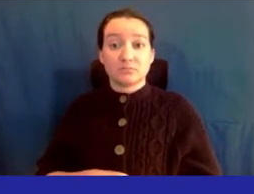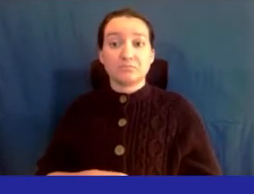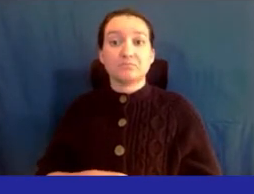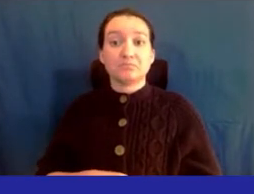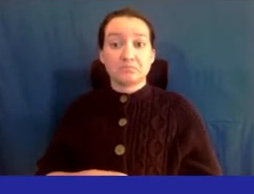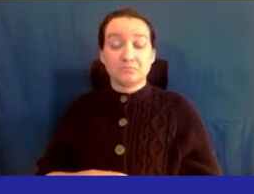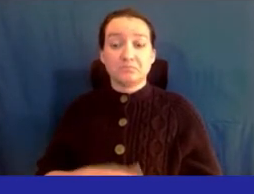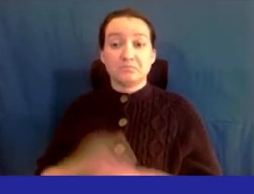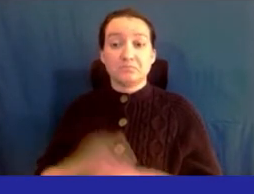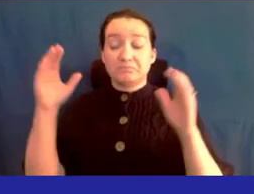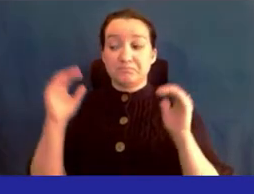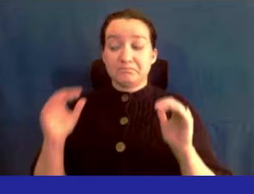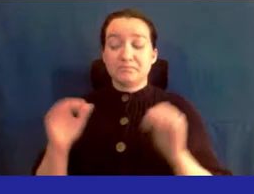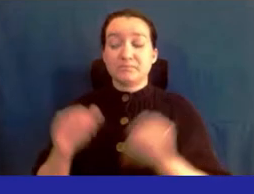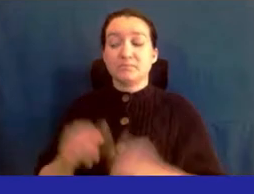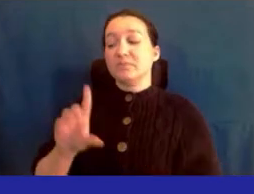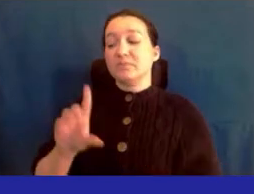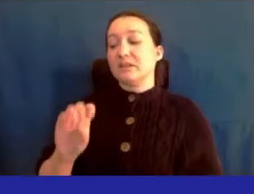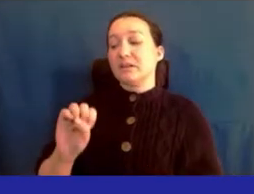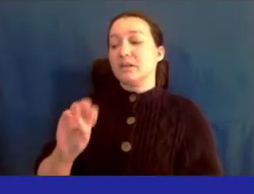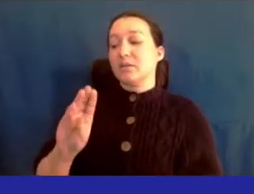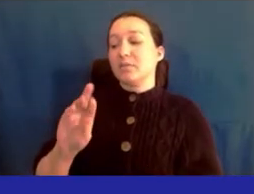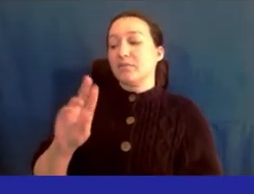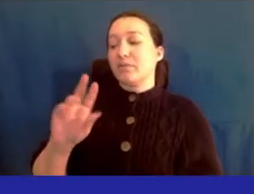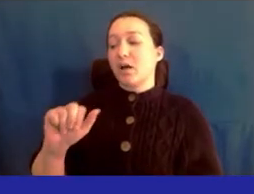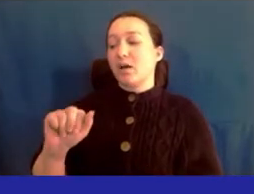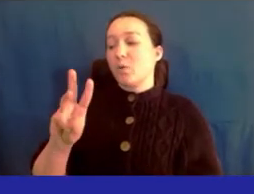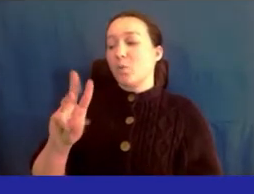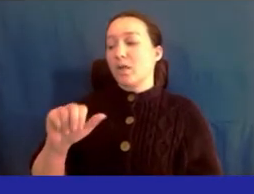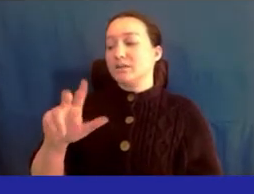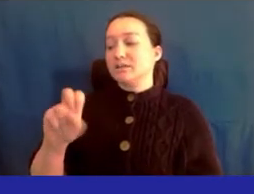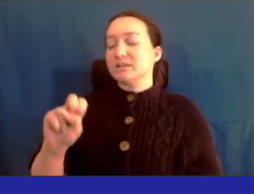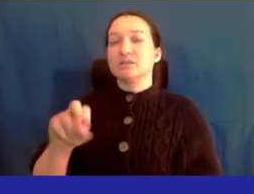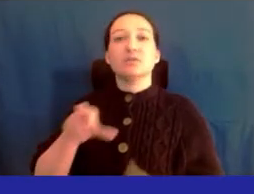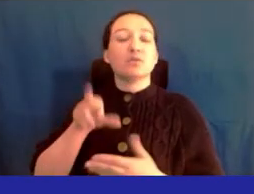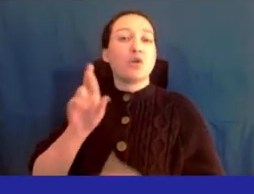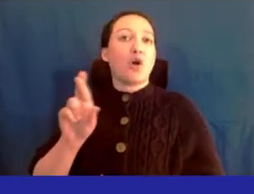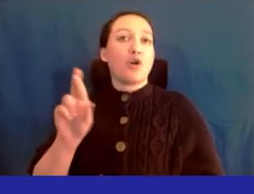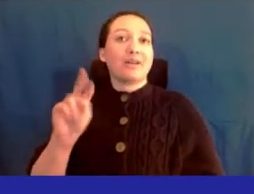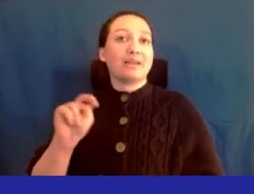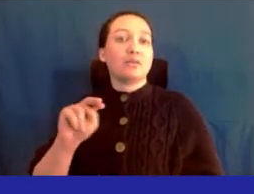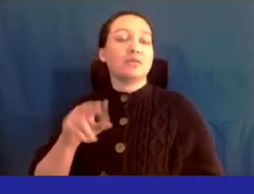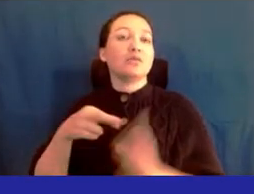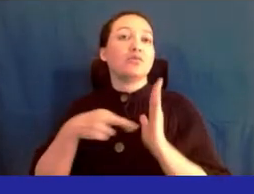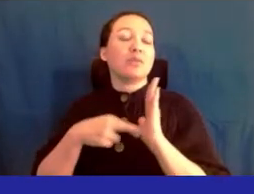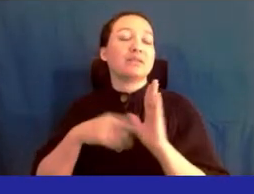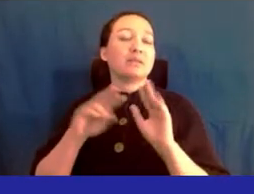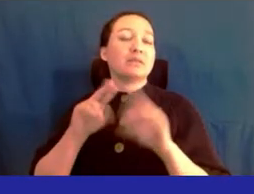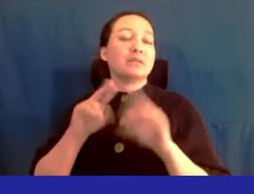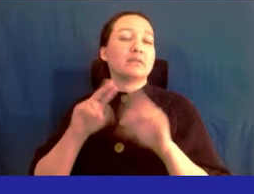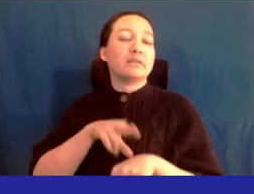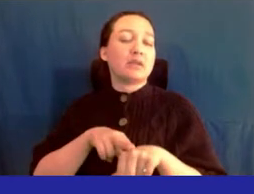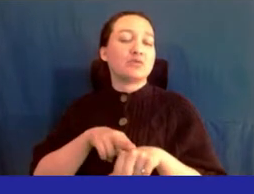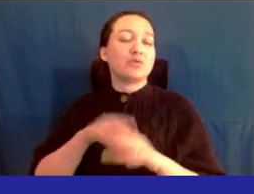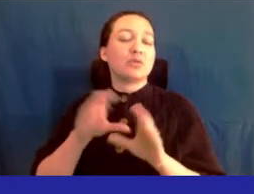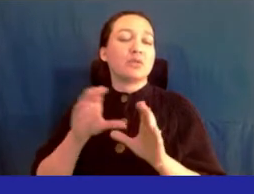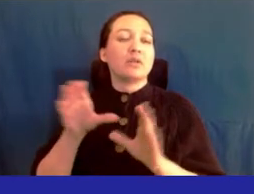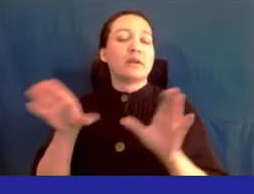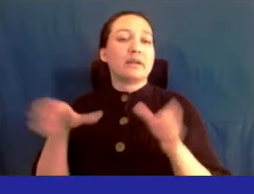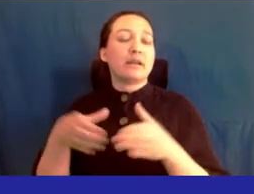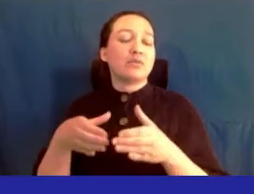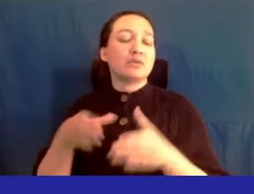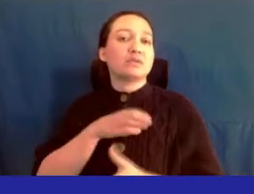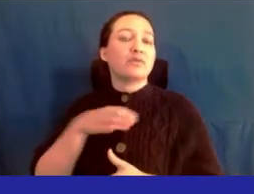So then the next speaker is Deborah Walleth, a registered nurse, representing the National Council of Negro Women's Queens